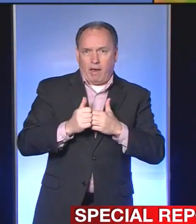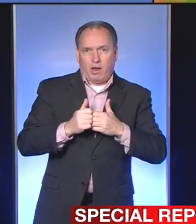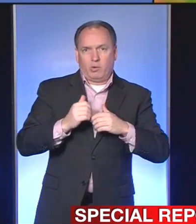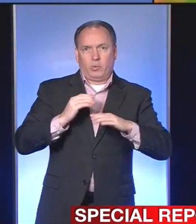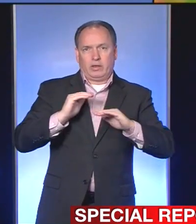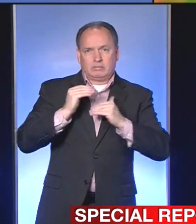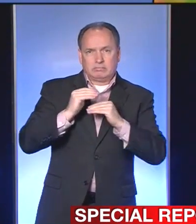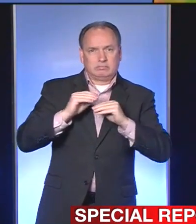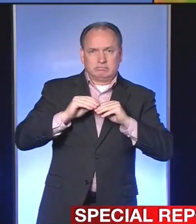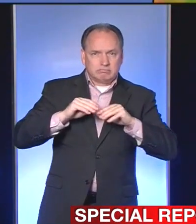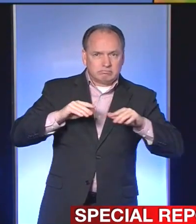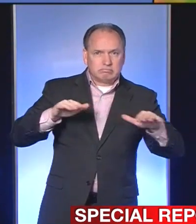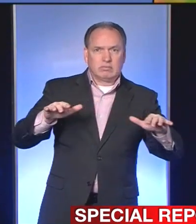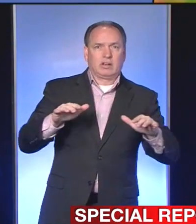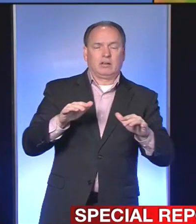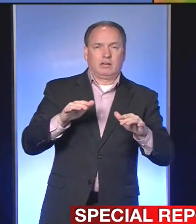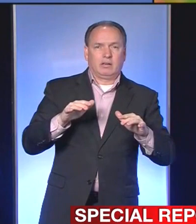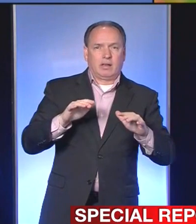crisis have to go into play.